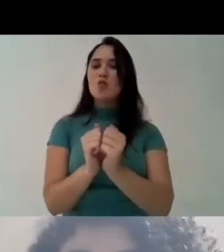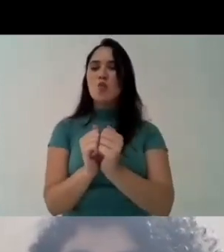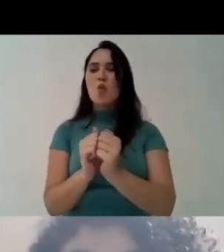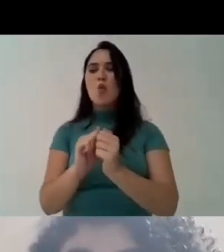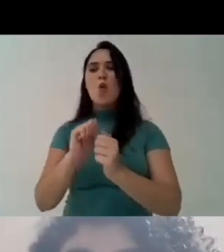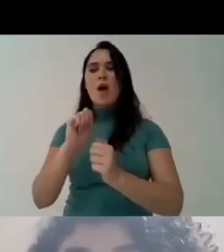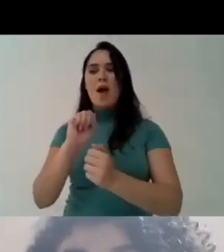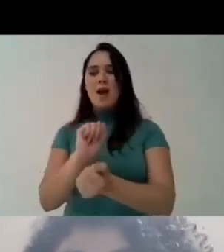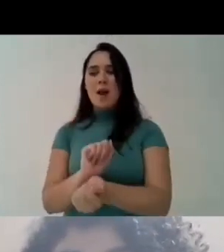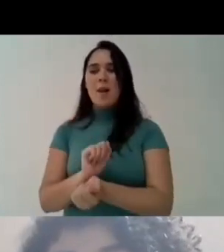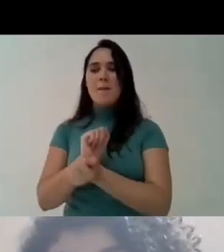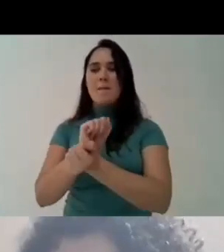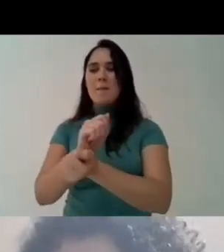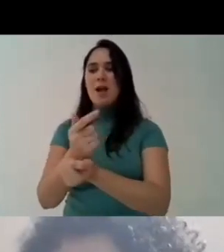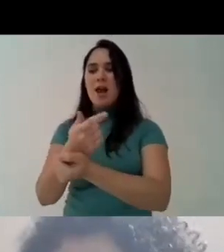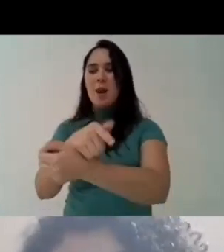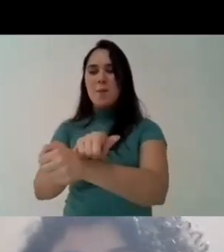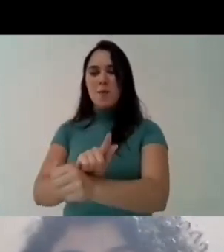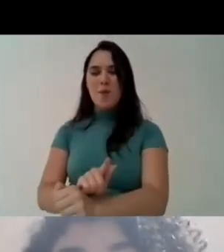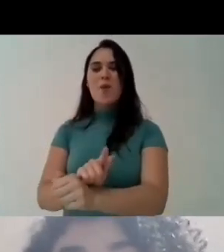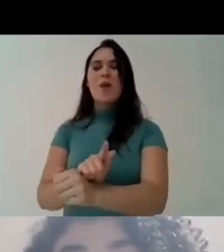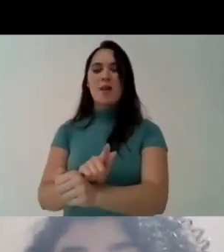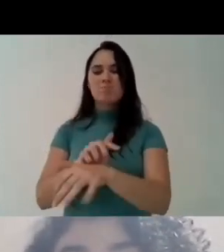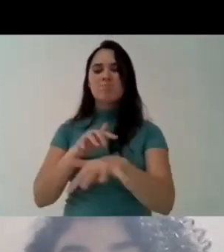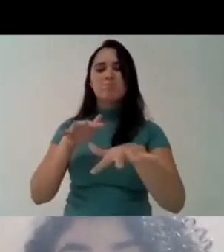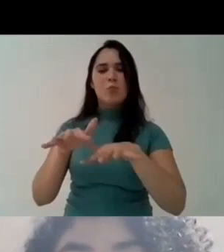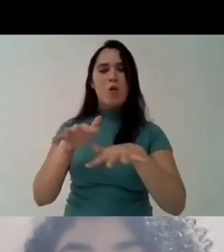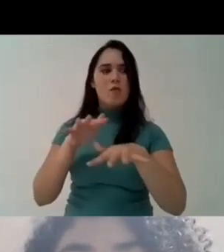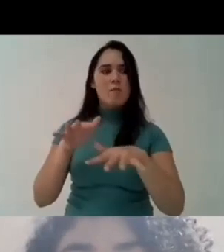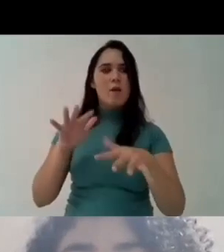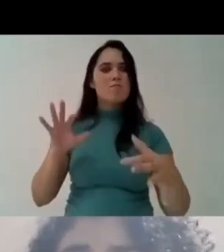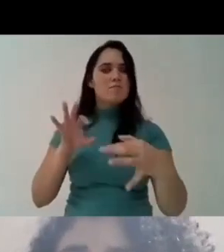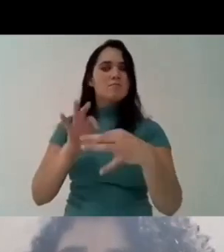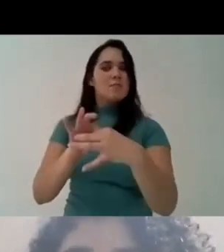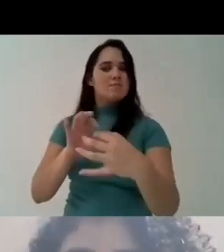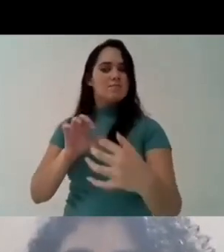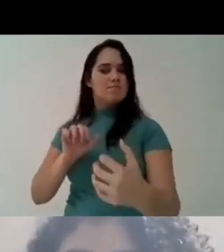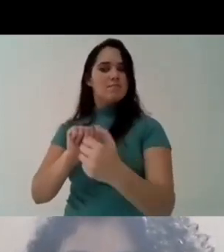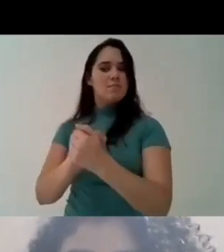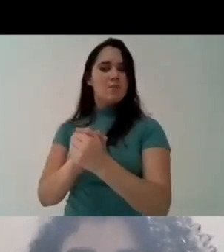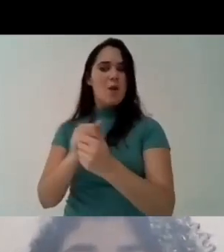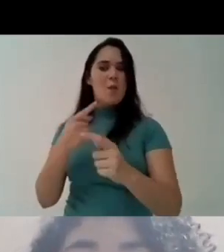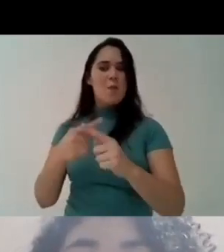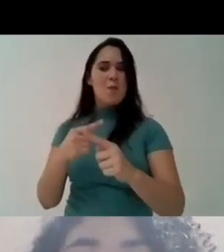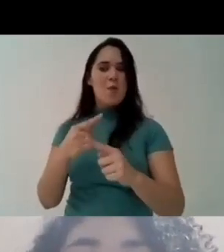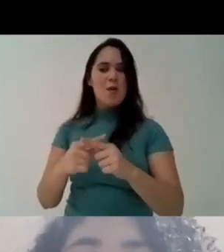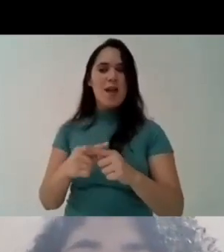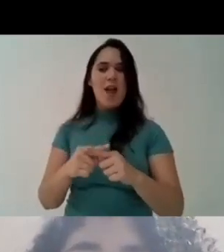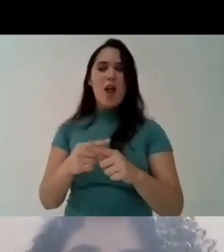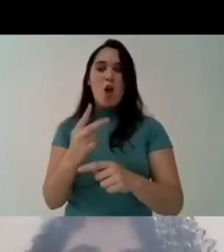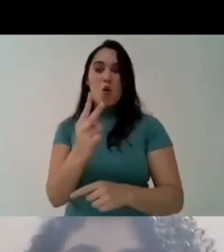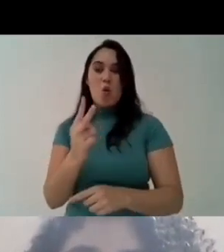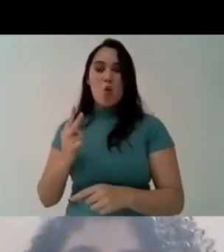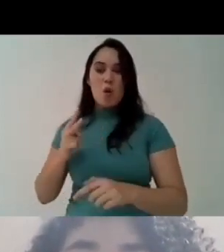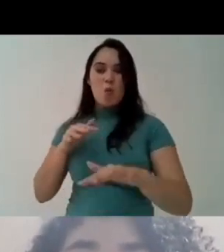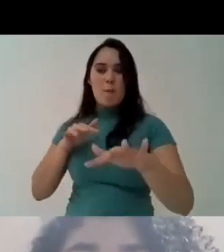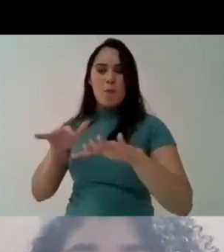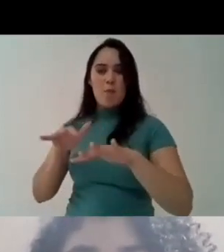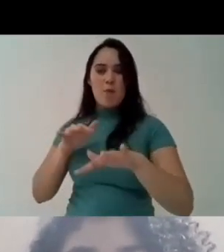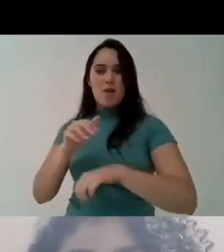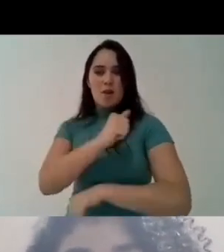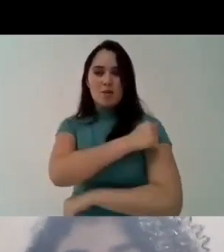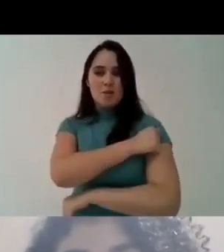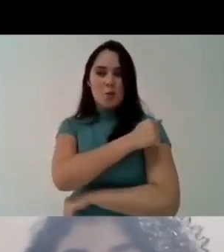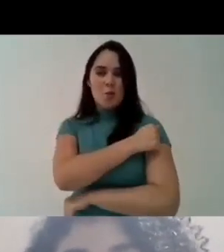have an uh union with the quilombolas communities because most of